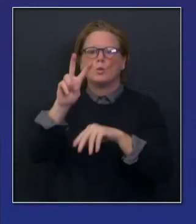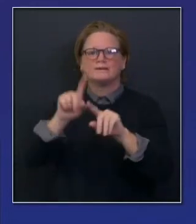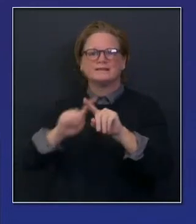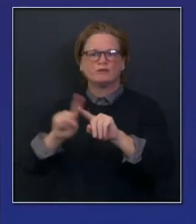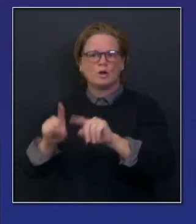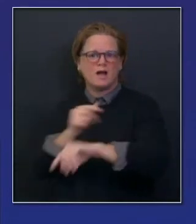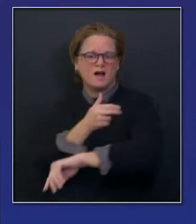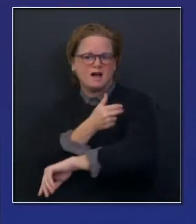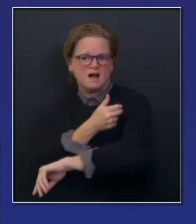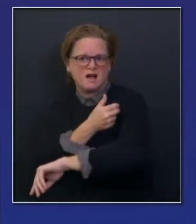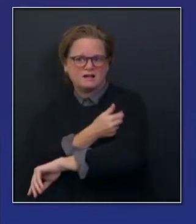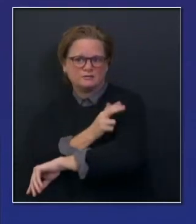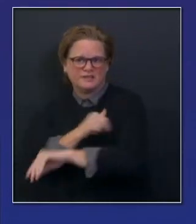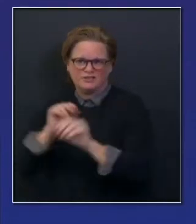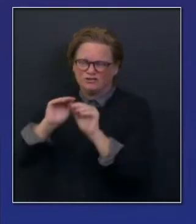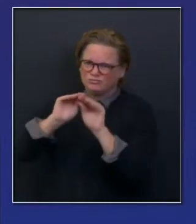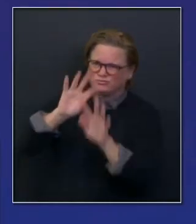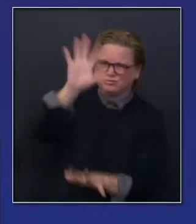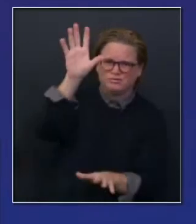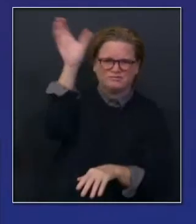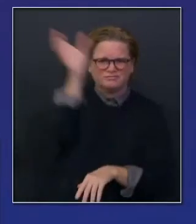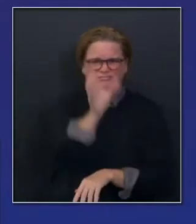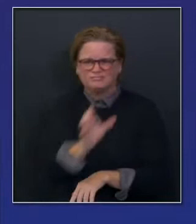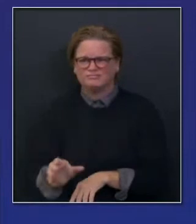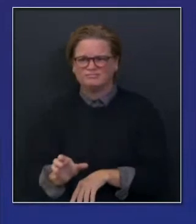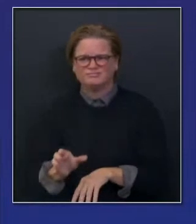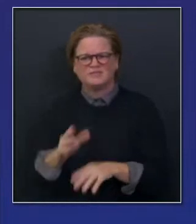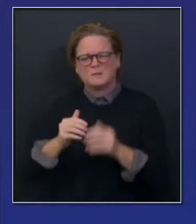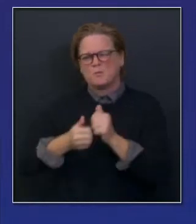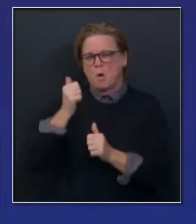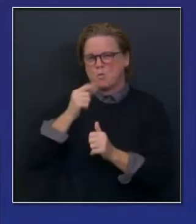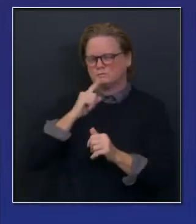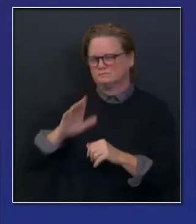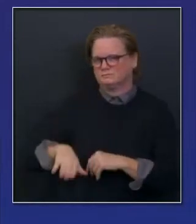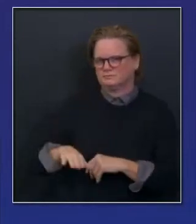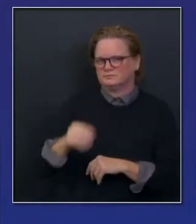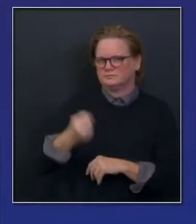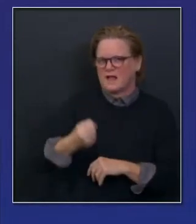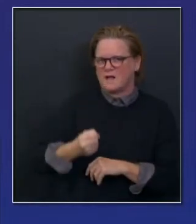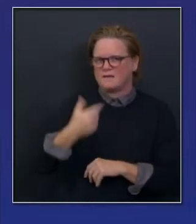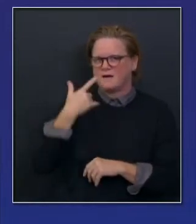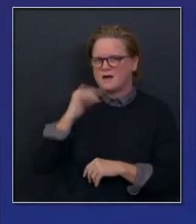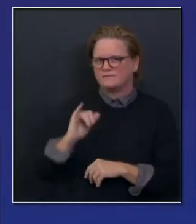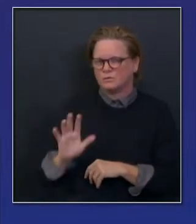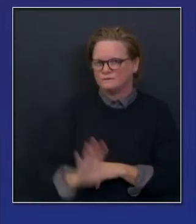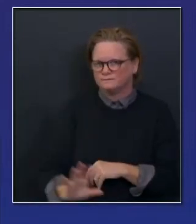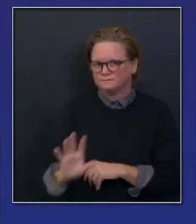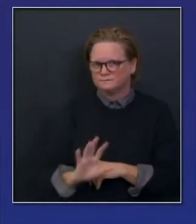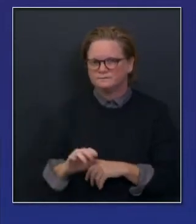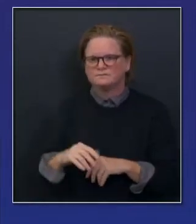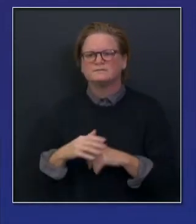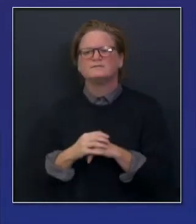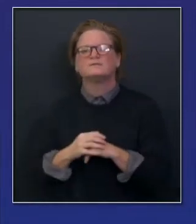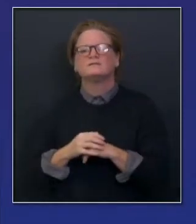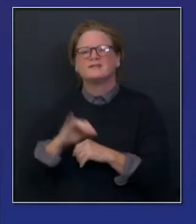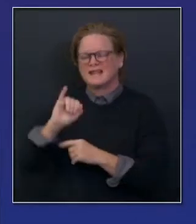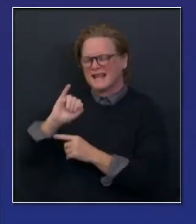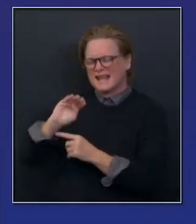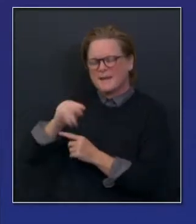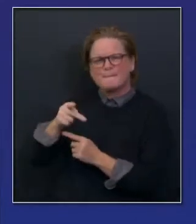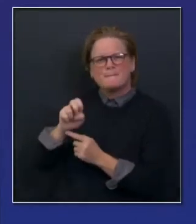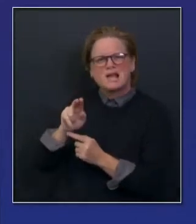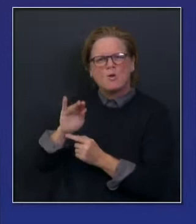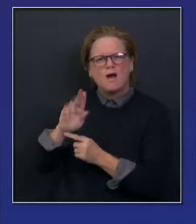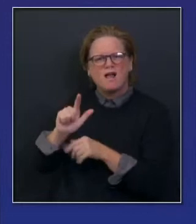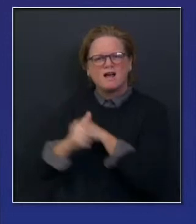down near the border. They've already been sent and deployed down there. They're Imperial County primarily. We also